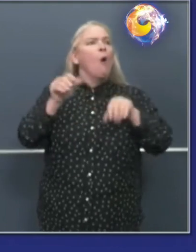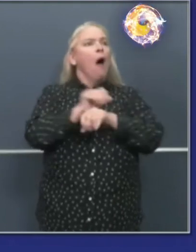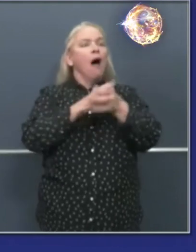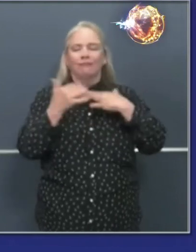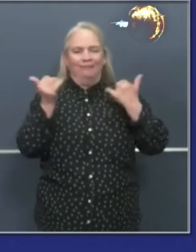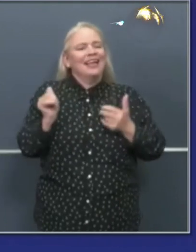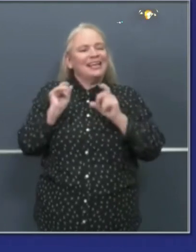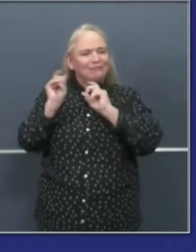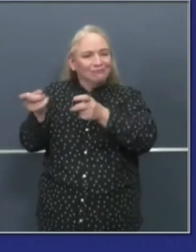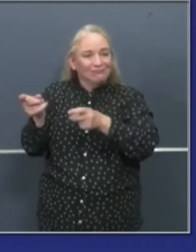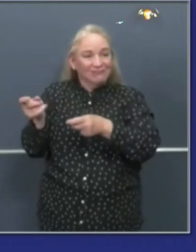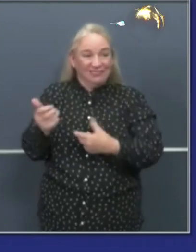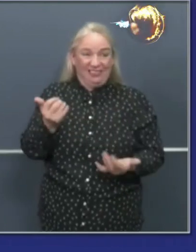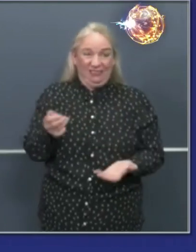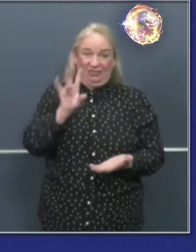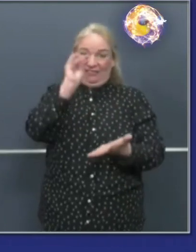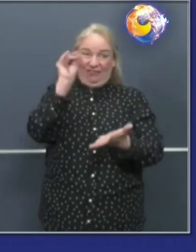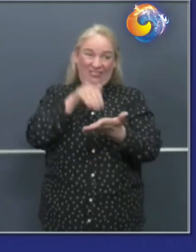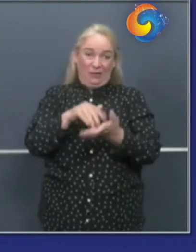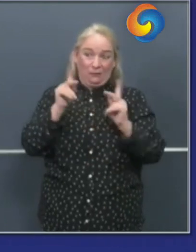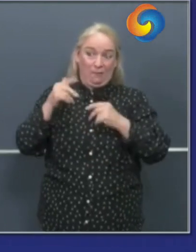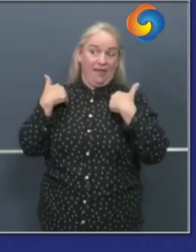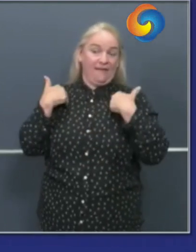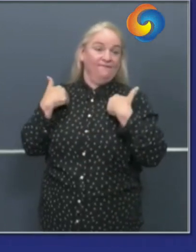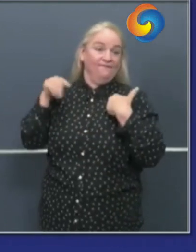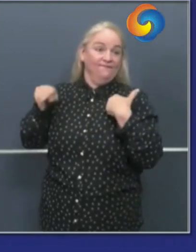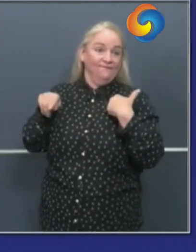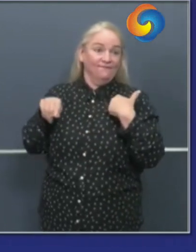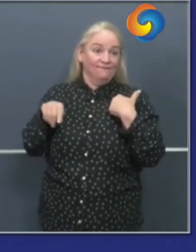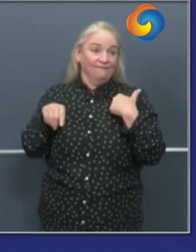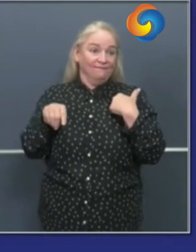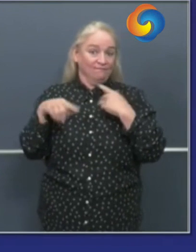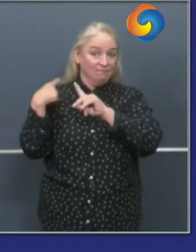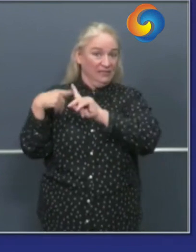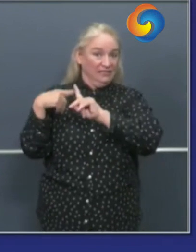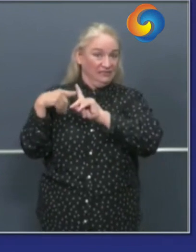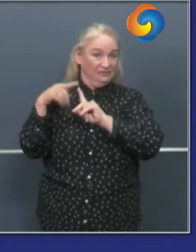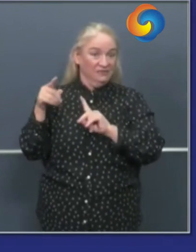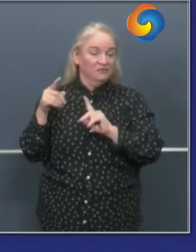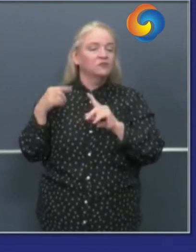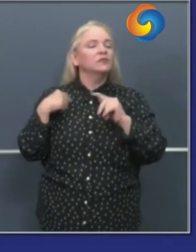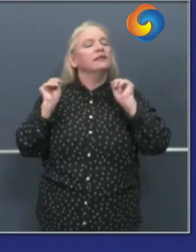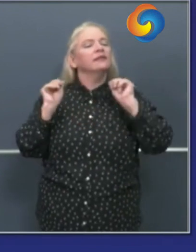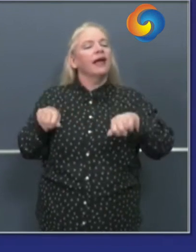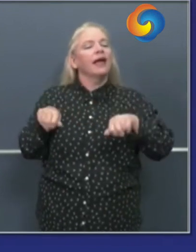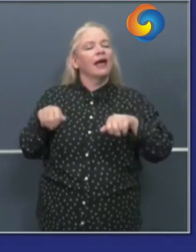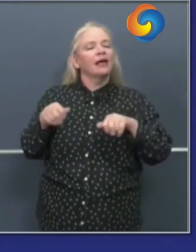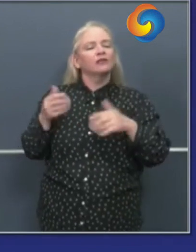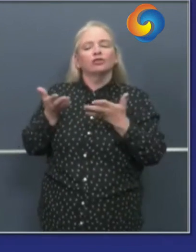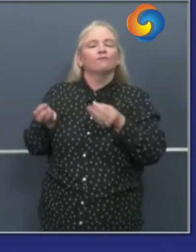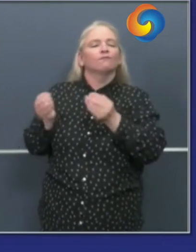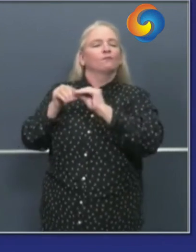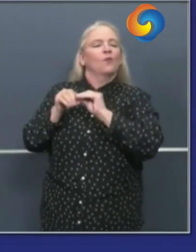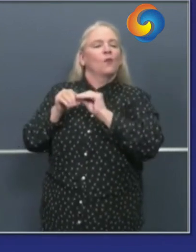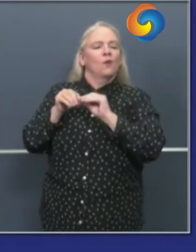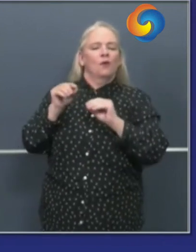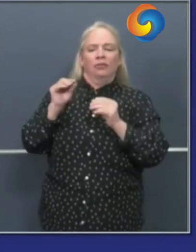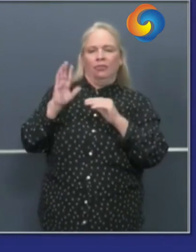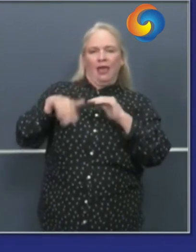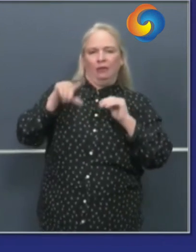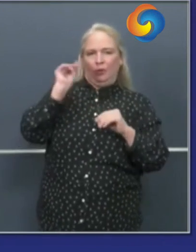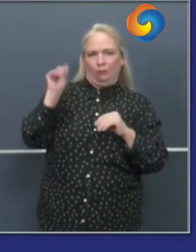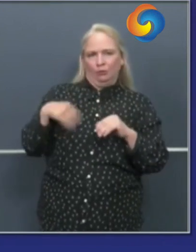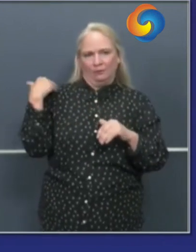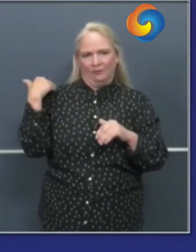well beyond that surge capacity at 20 percent we have as i said built out these alternative care sites the physical